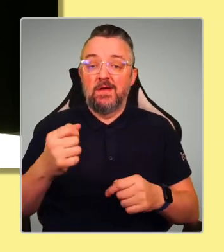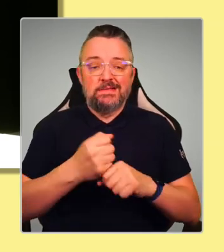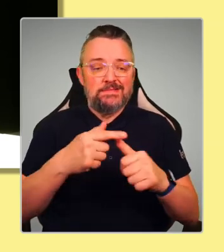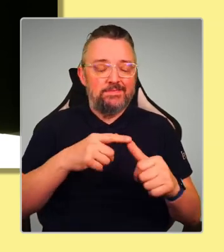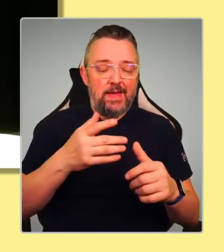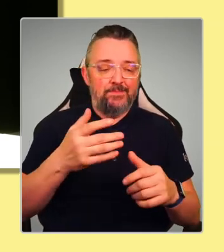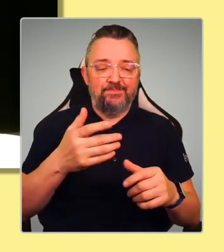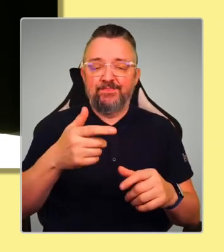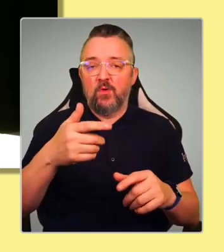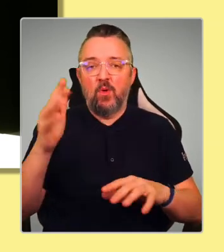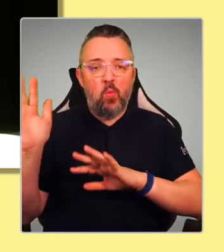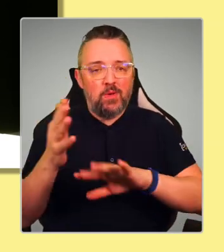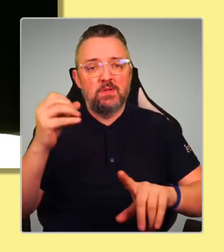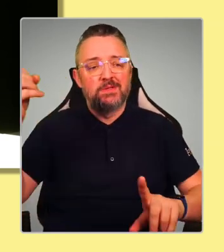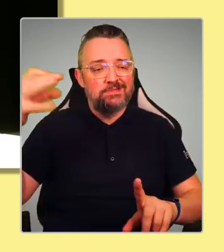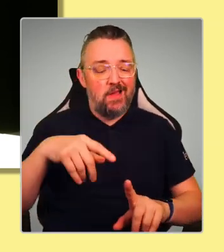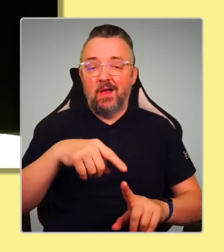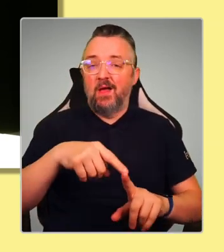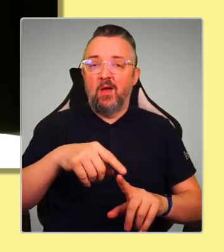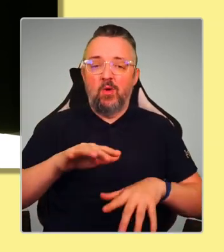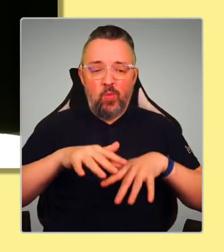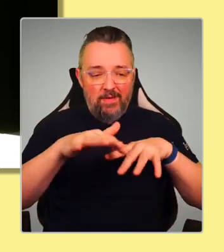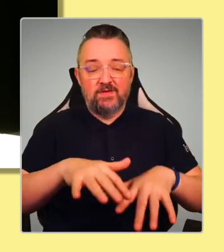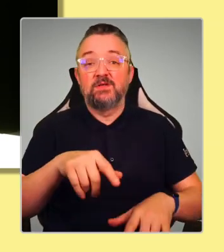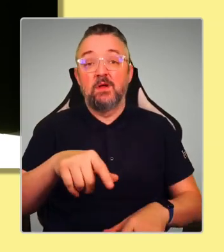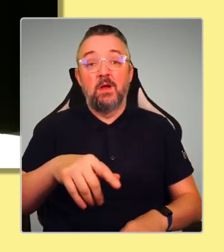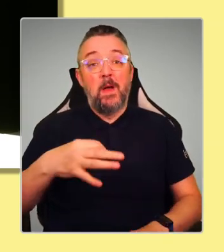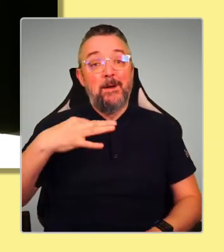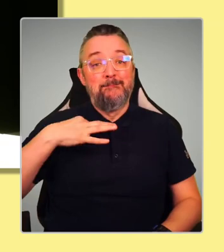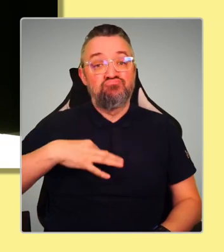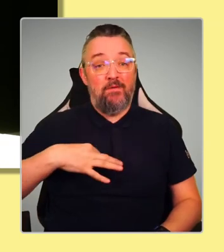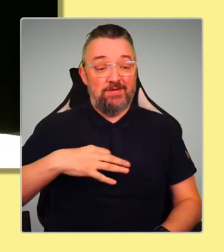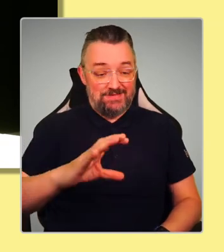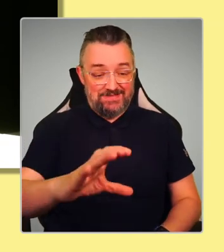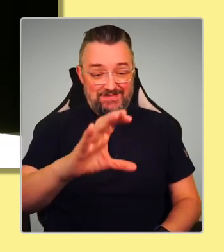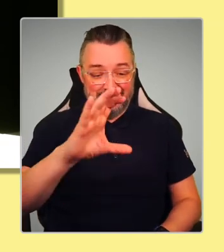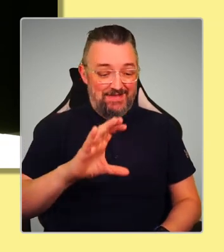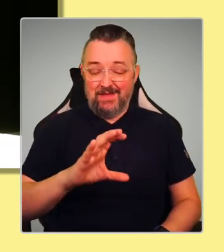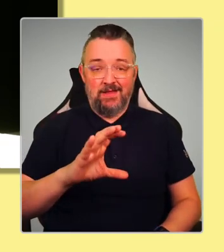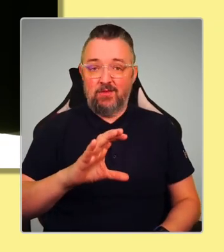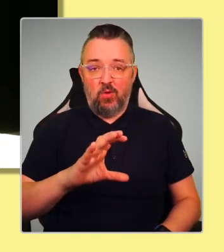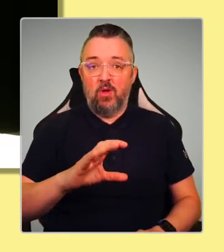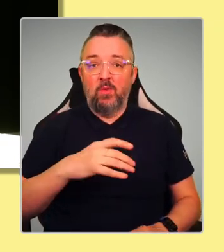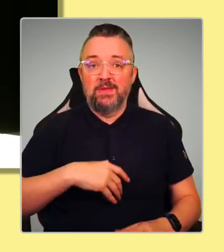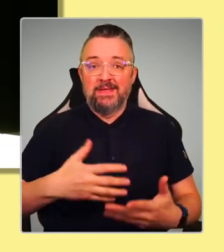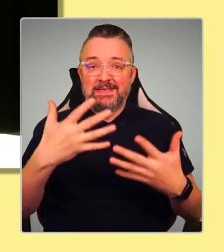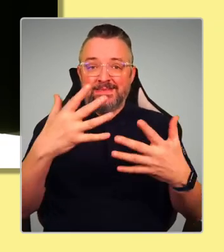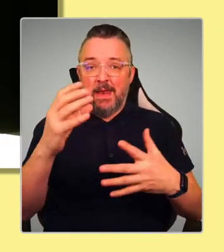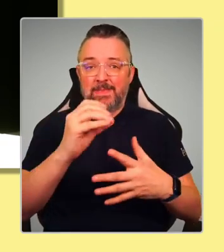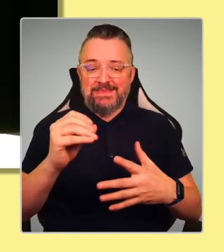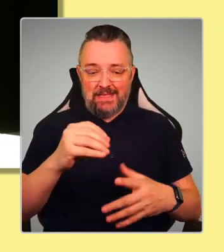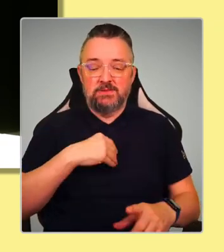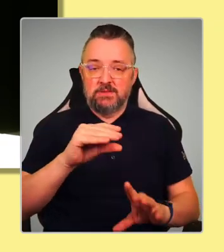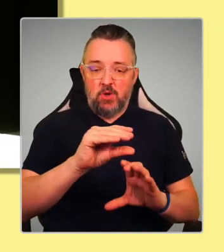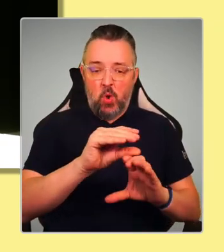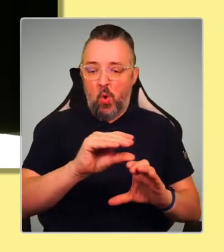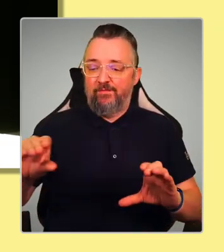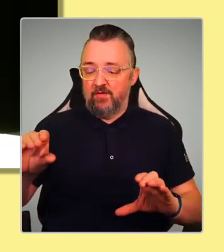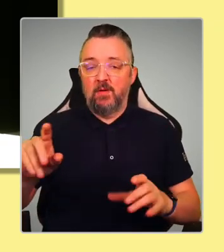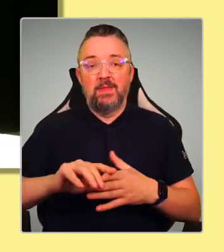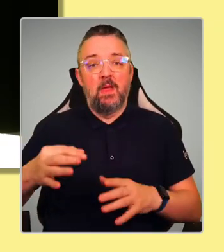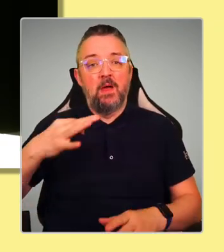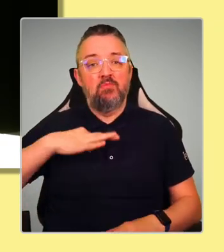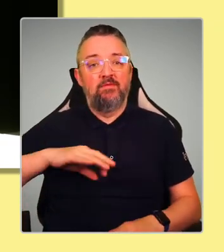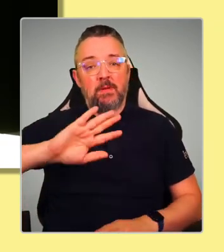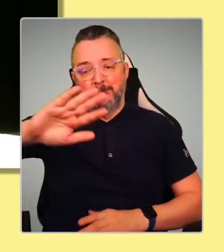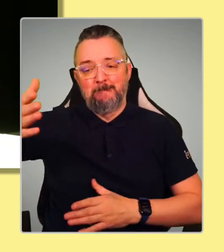let that profit just stay in the pockets of shareholders. Let's take a 10% at least equity stake in that, so the profit comes back to the people. I think